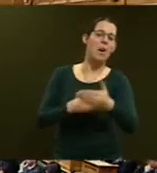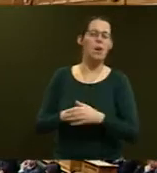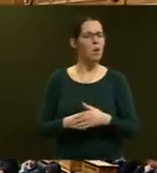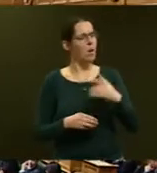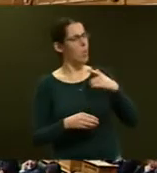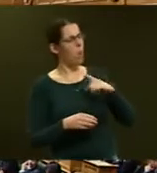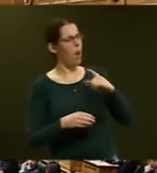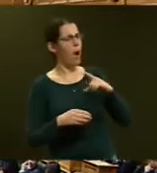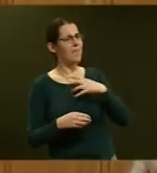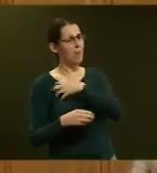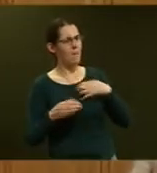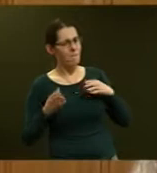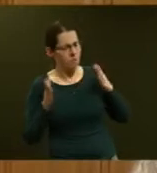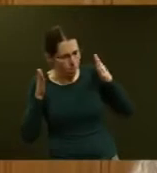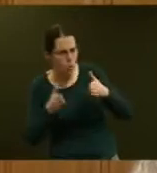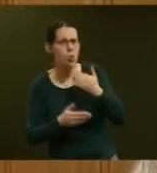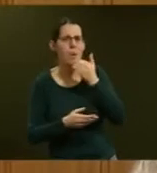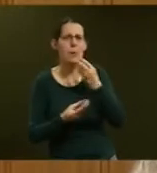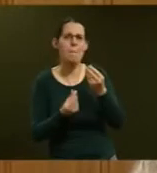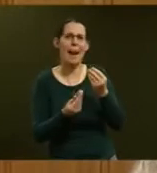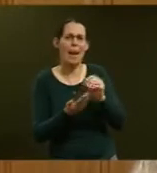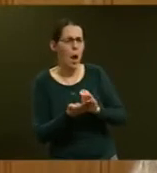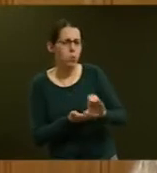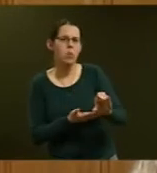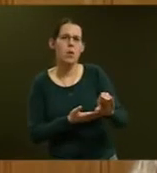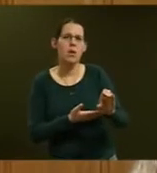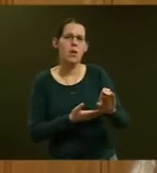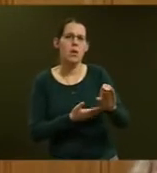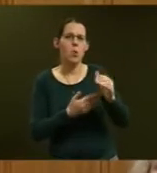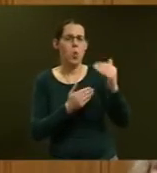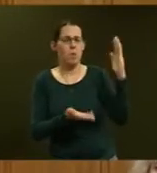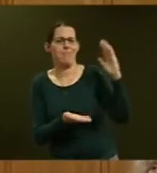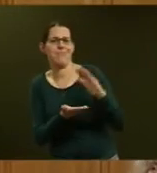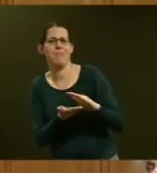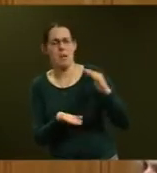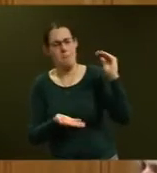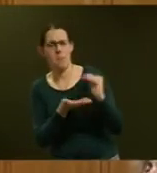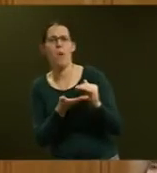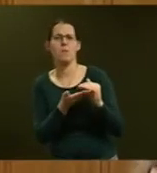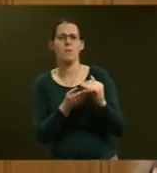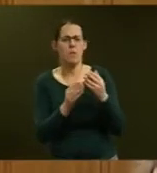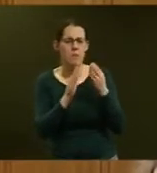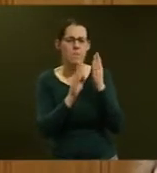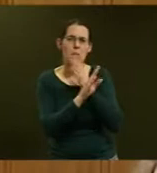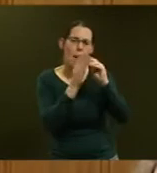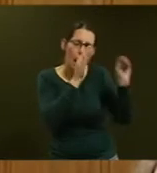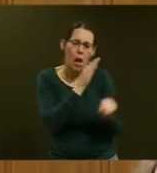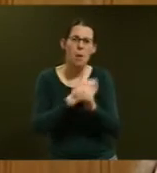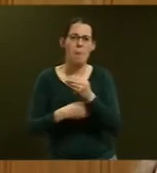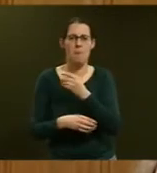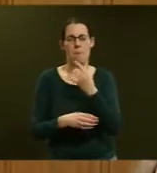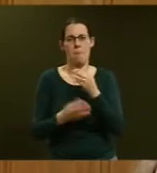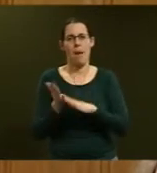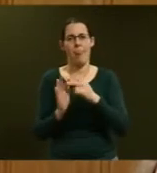Mr Speaker, the damage to our communities and our whānau is immense. The use of illicit drugs costs us $1.8 billion